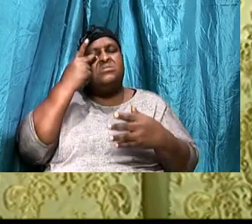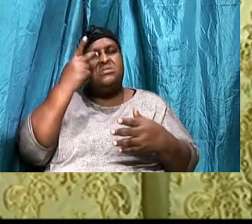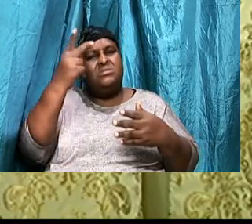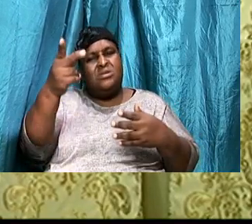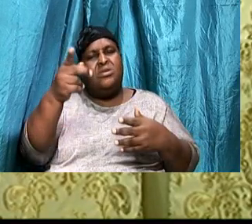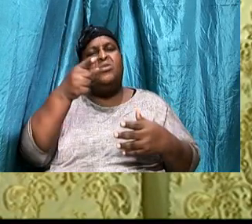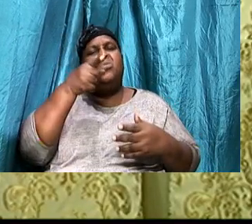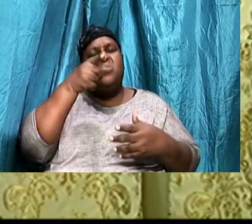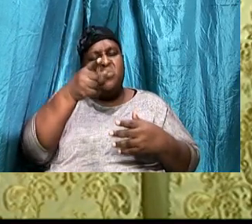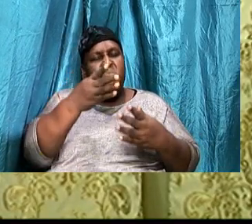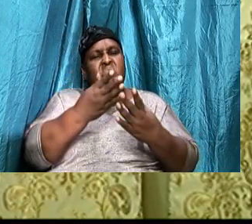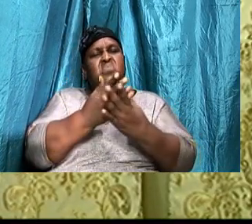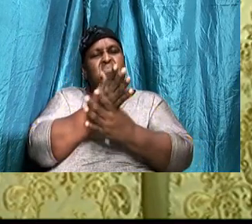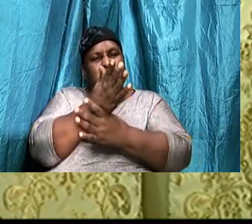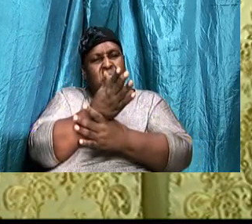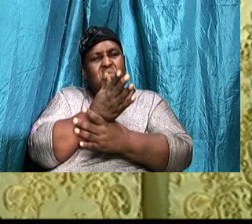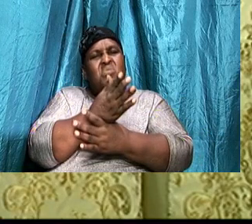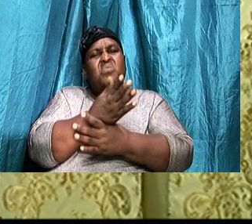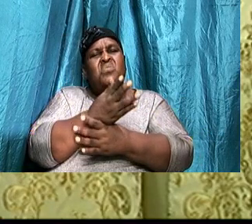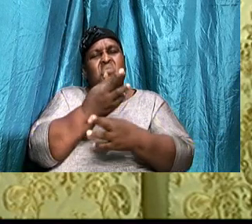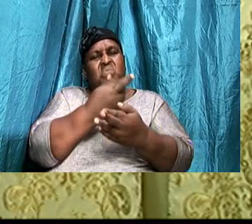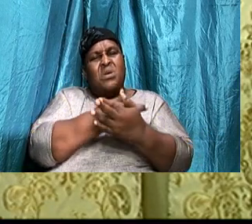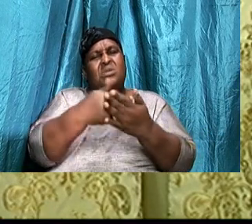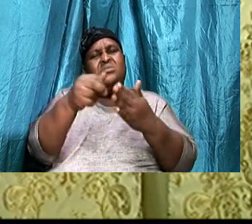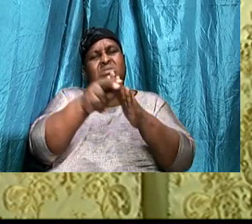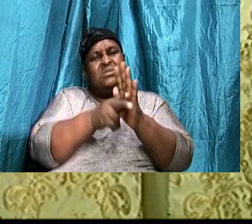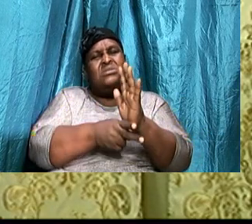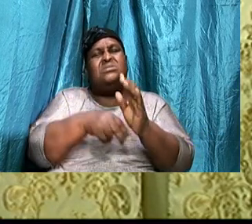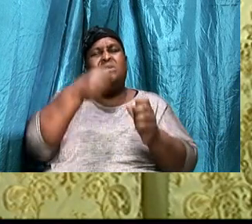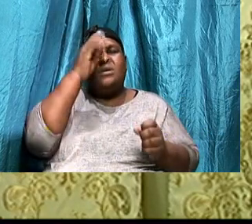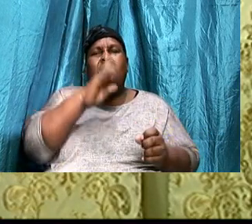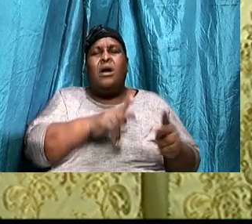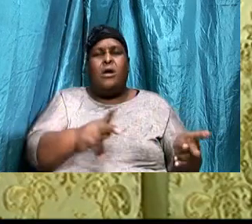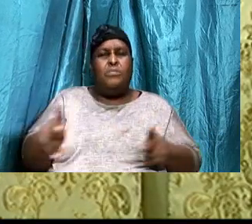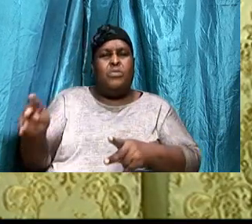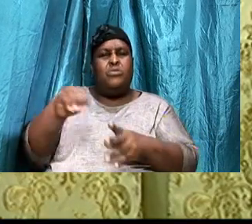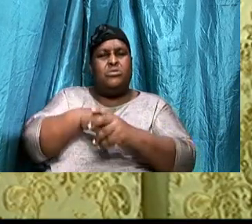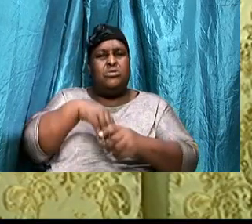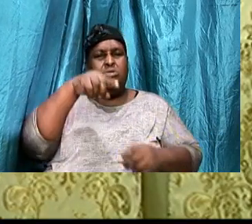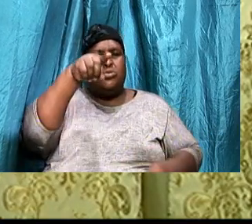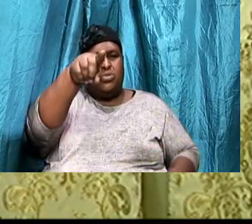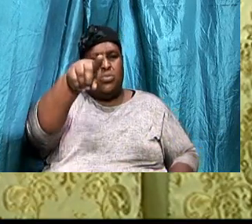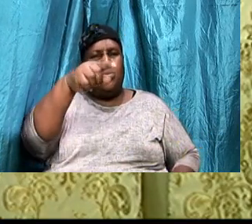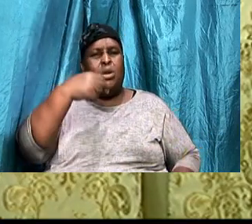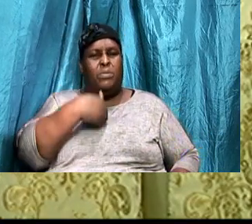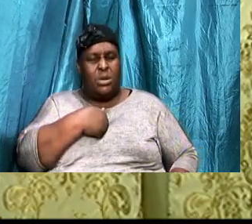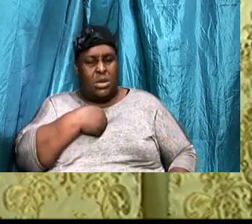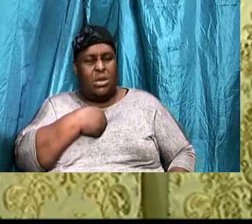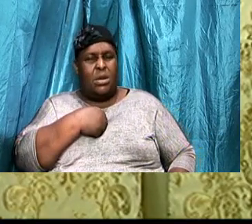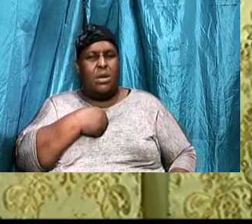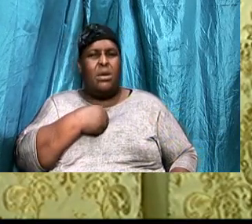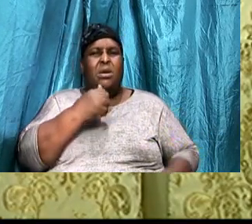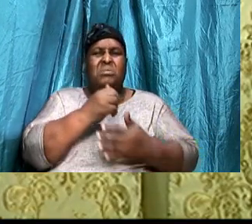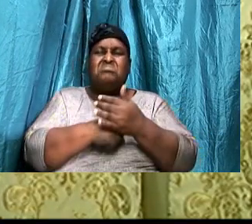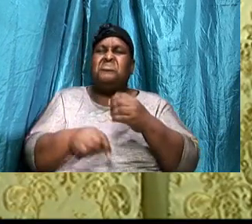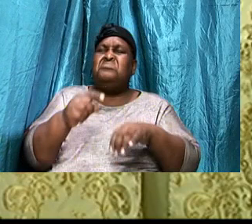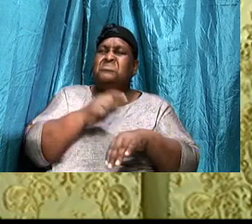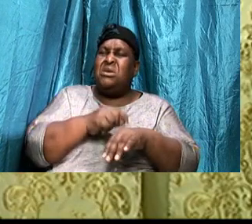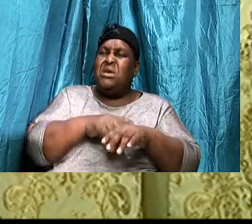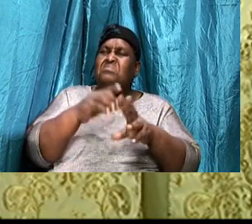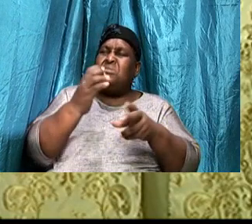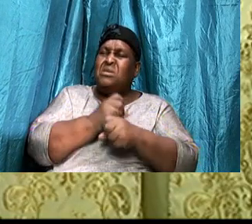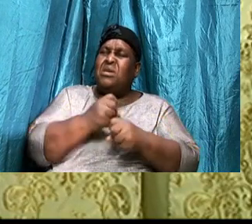Christ has imputed, On you, Sometimes it takes, Very long, For us, To forgive ourselves,